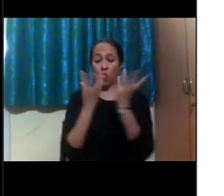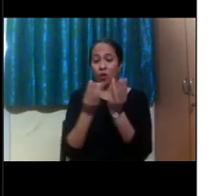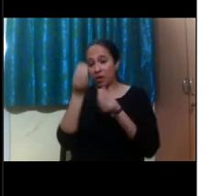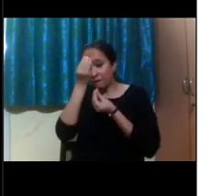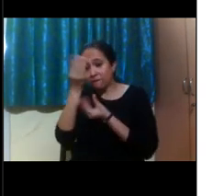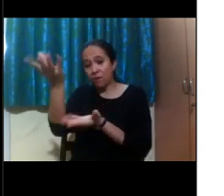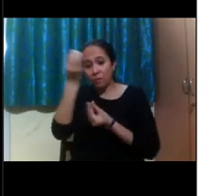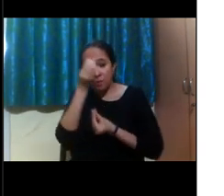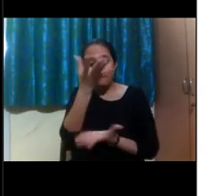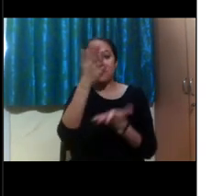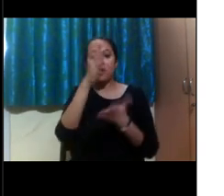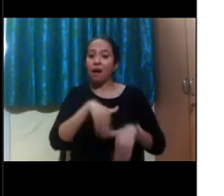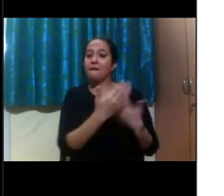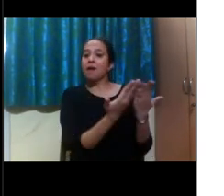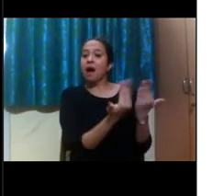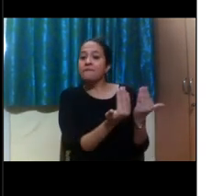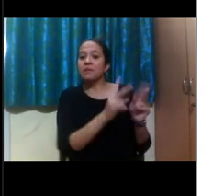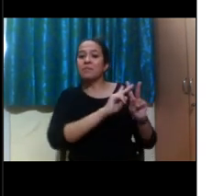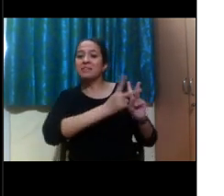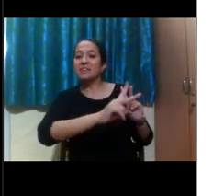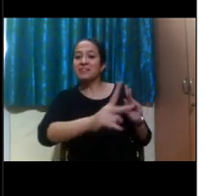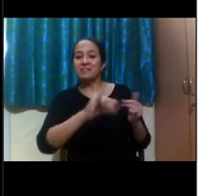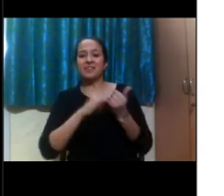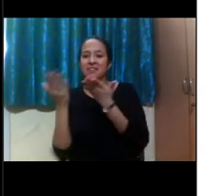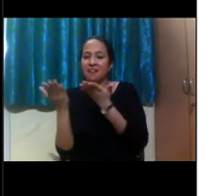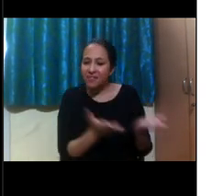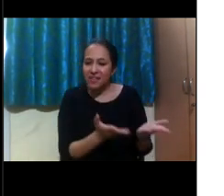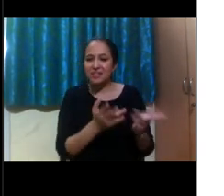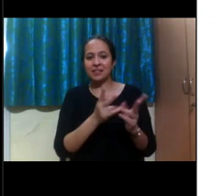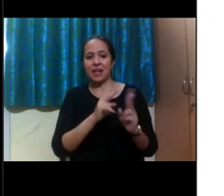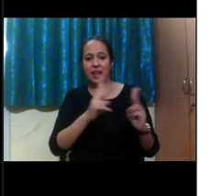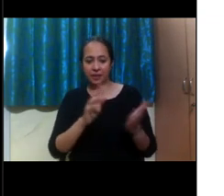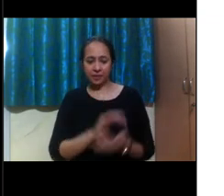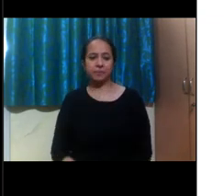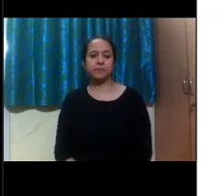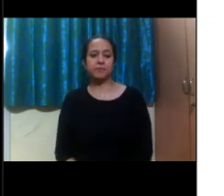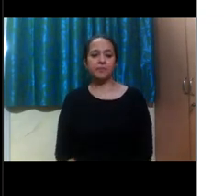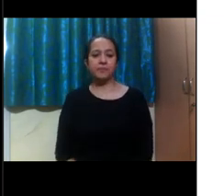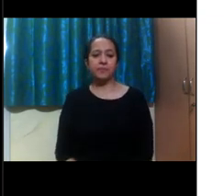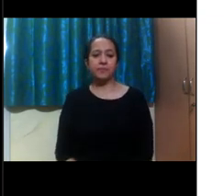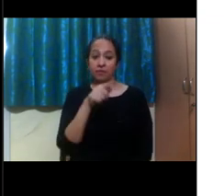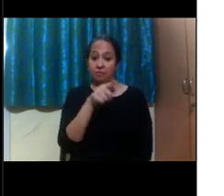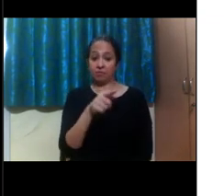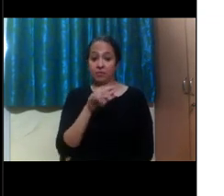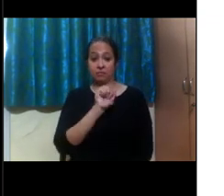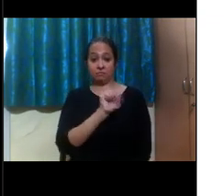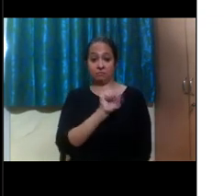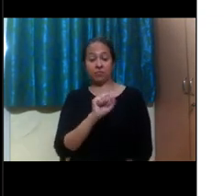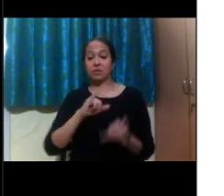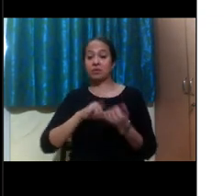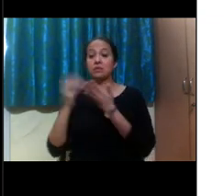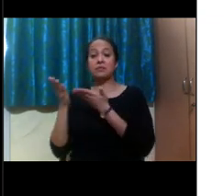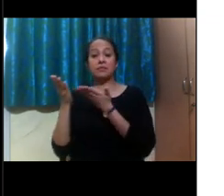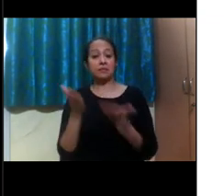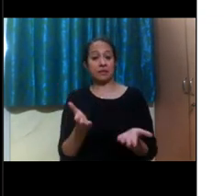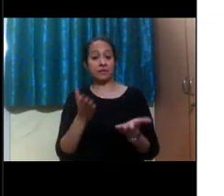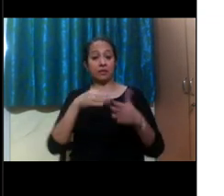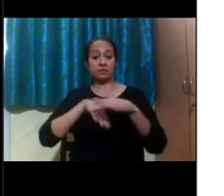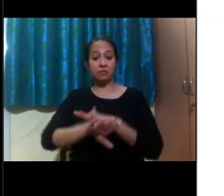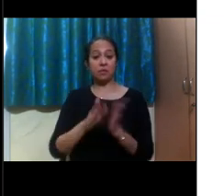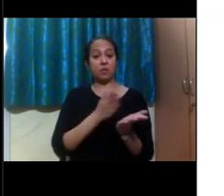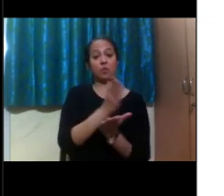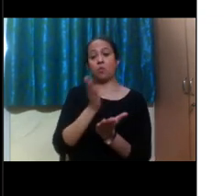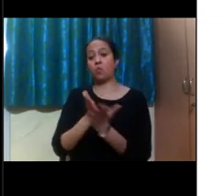resources to make this possible. The clearinghouse services are run in twofold.